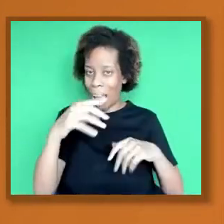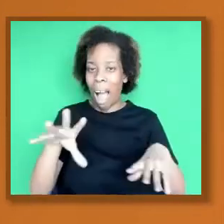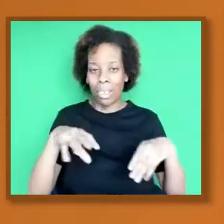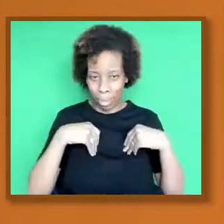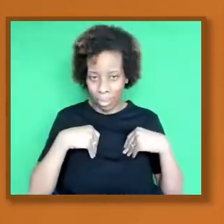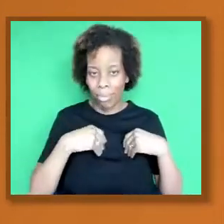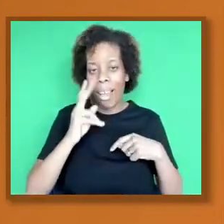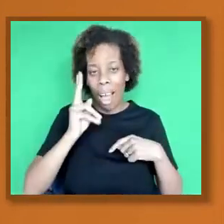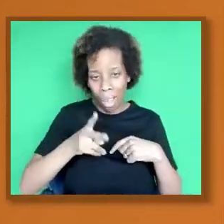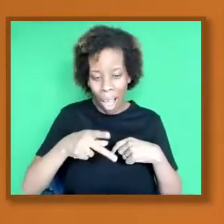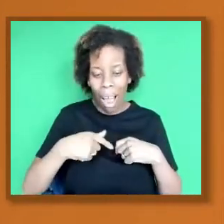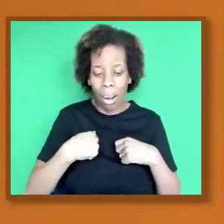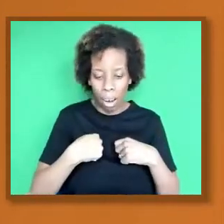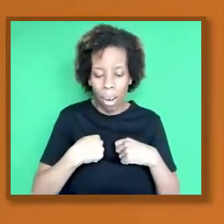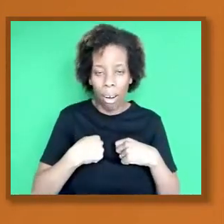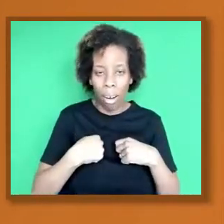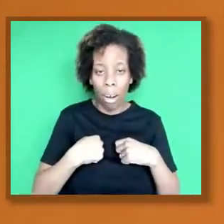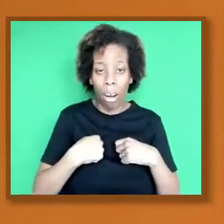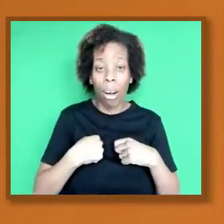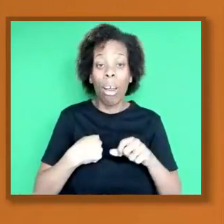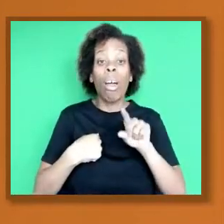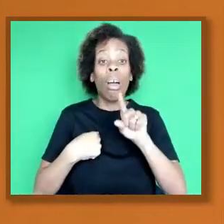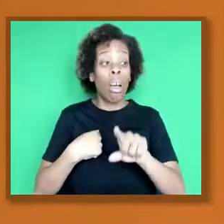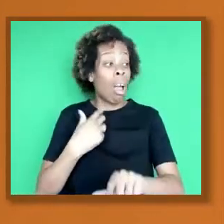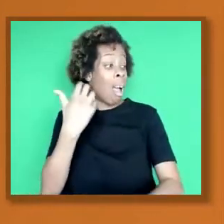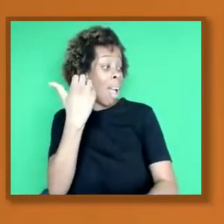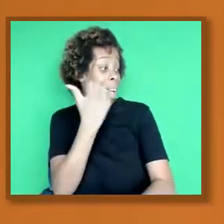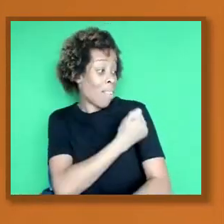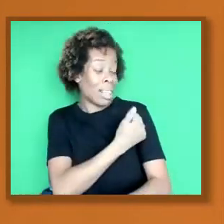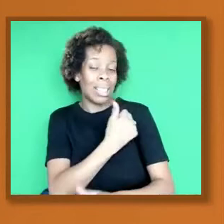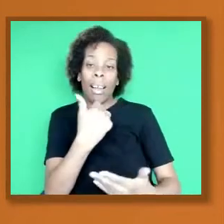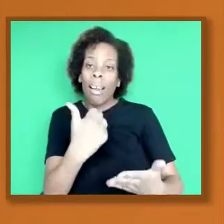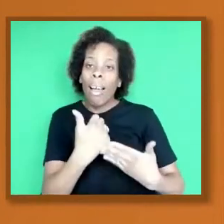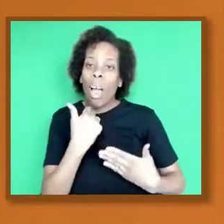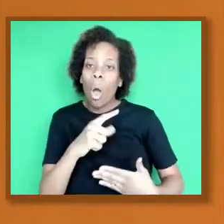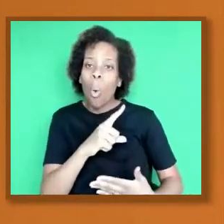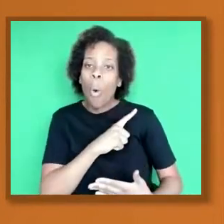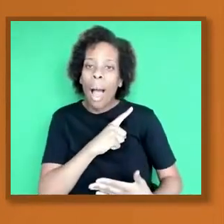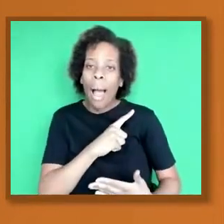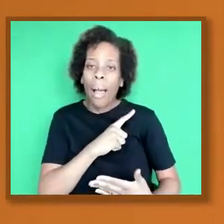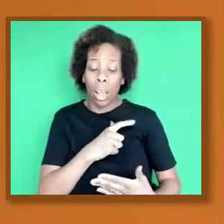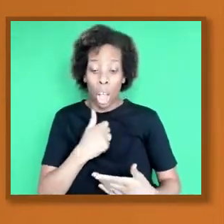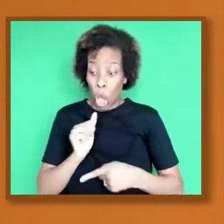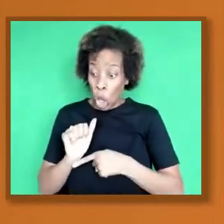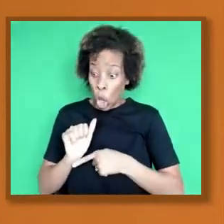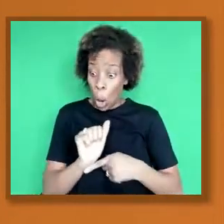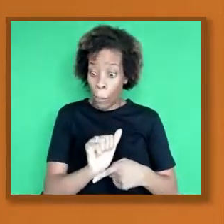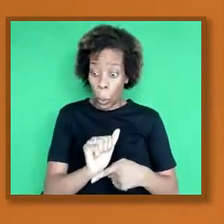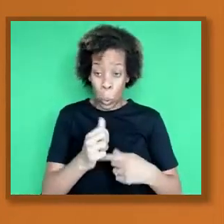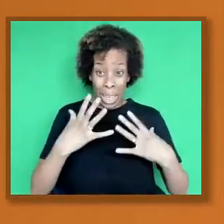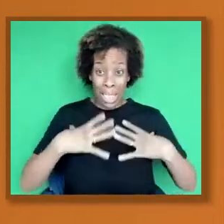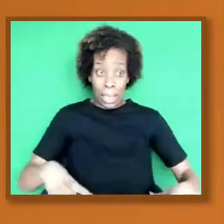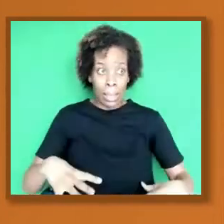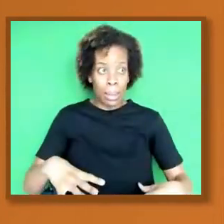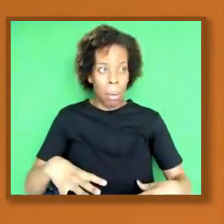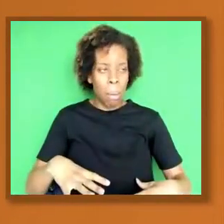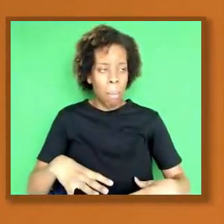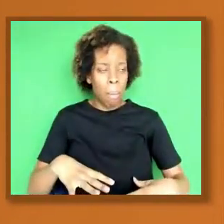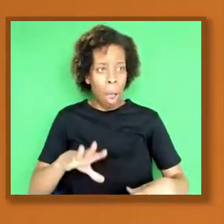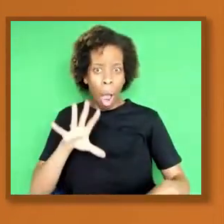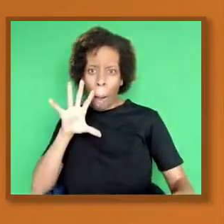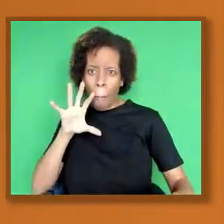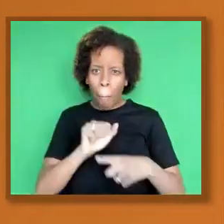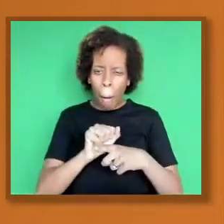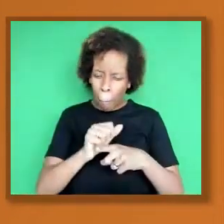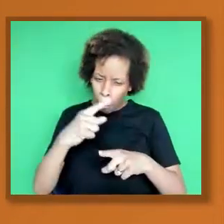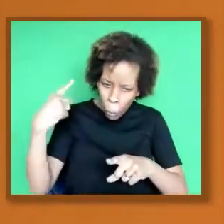response will recognize the invading packaging much quicker, okay?